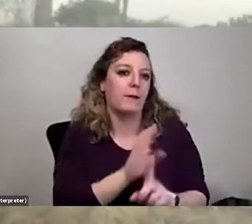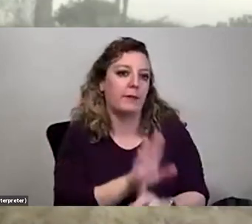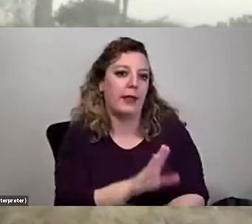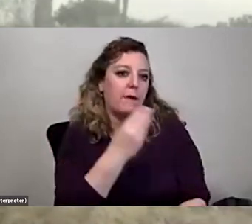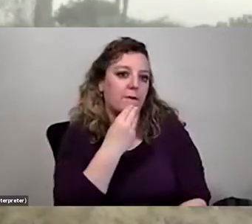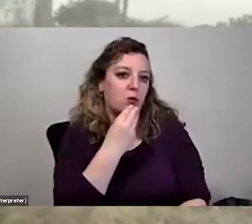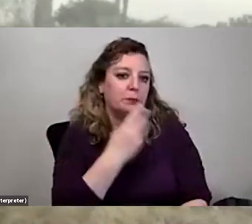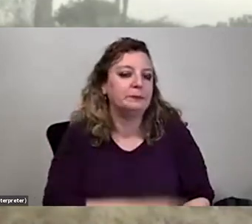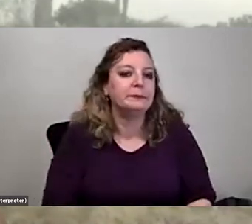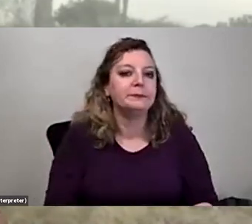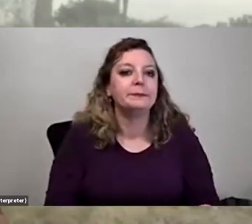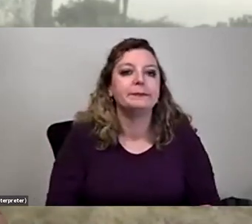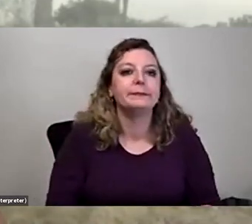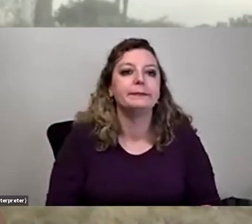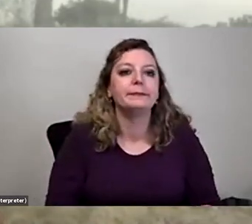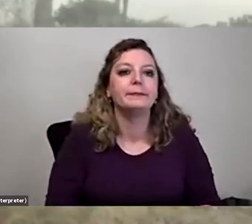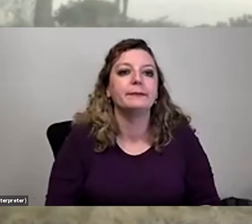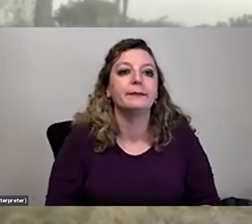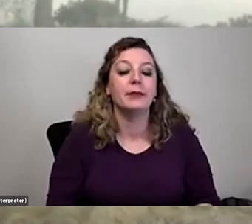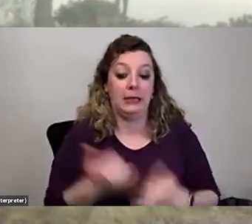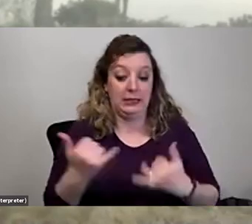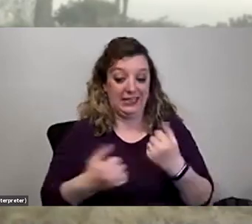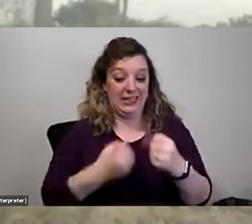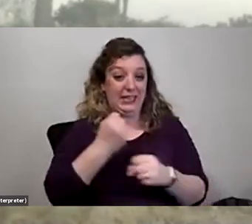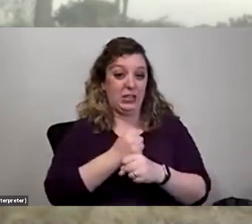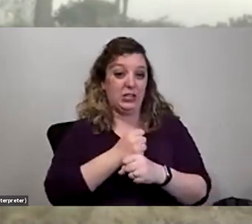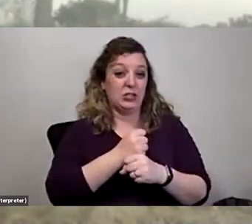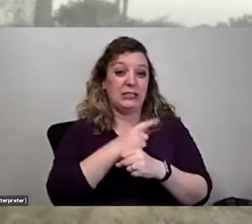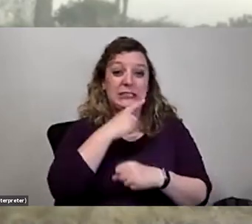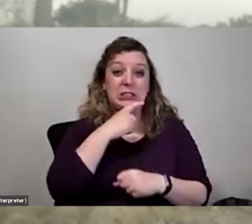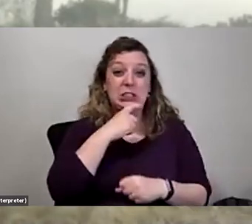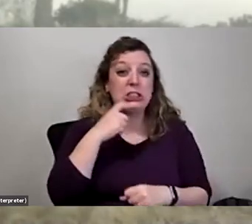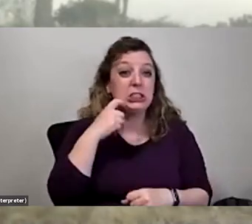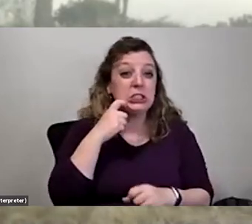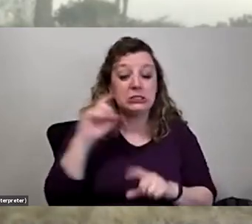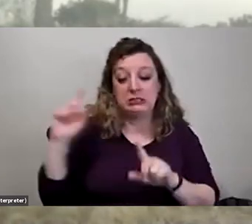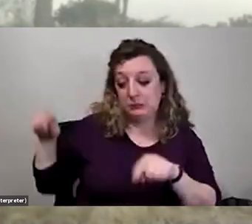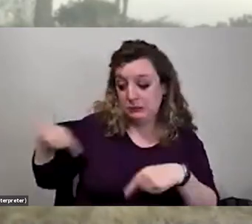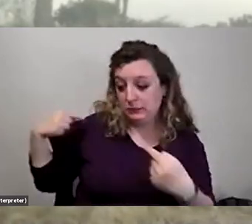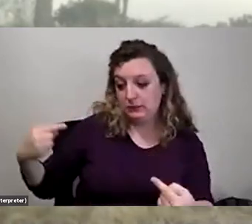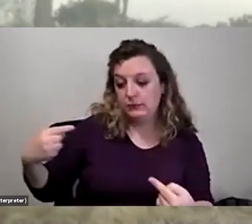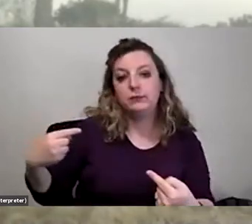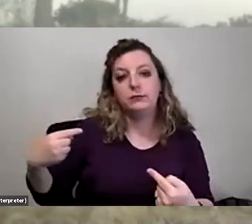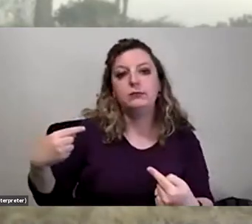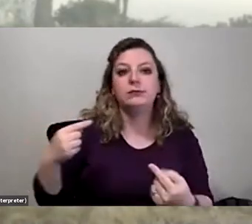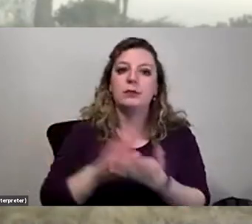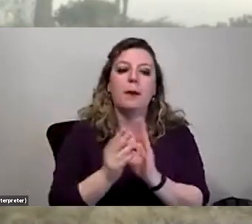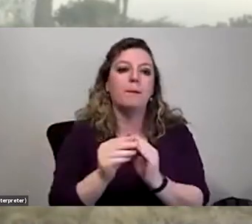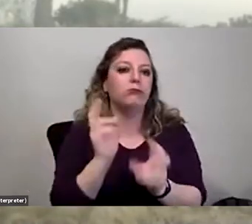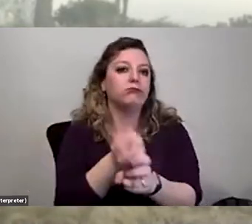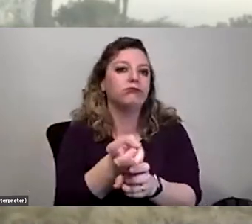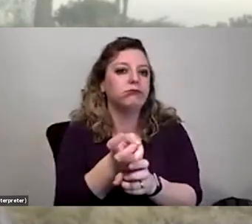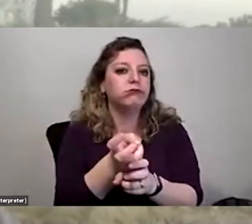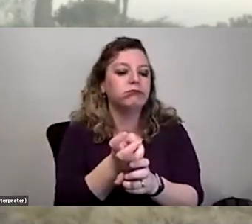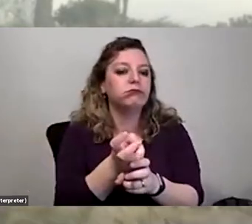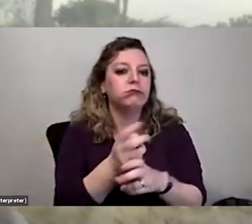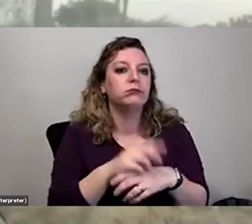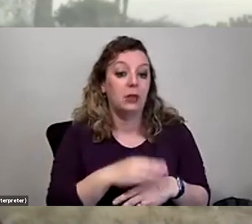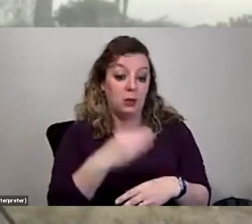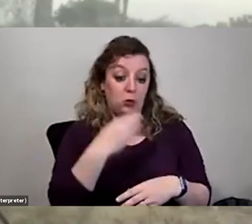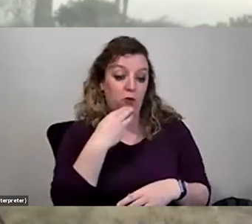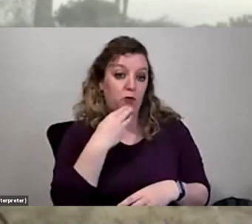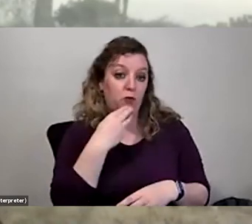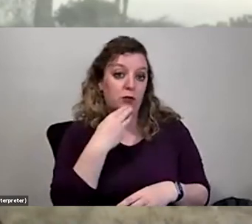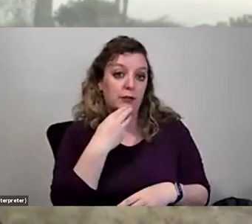from the food that they eat. In a year like this year when it's been really dry, that gets tougher because the food